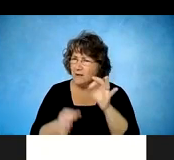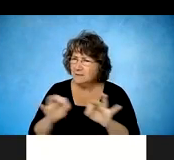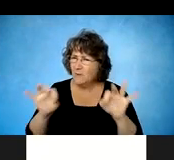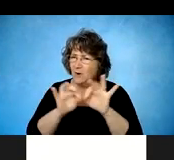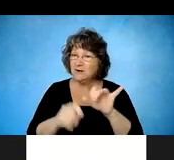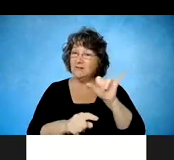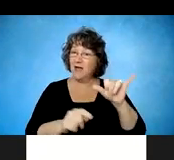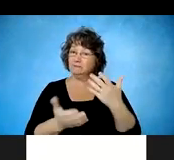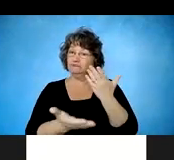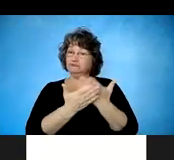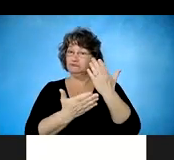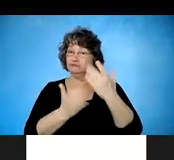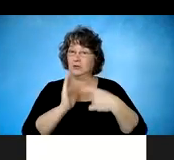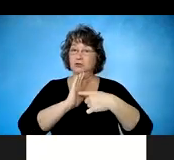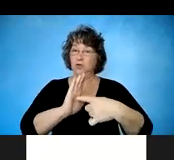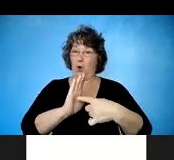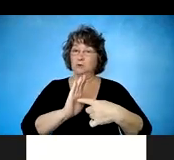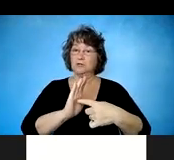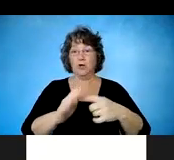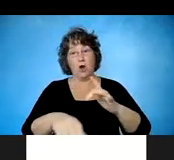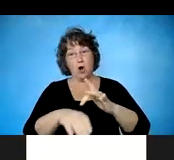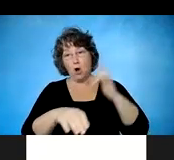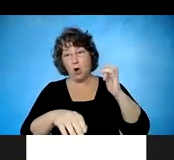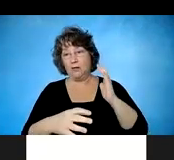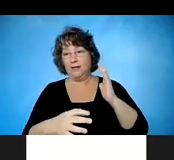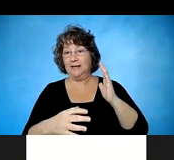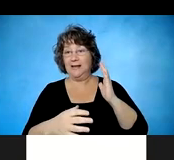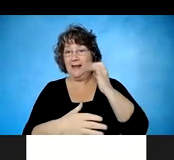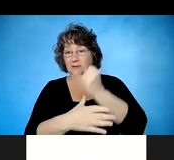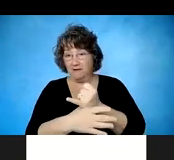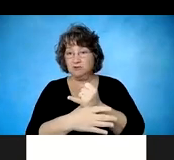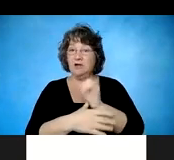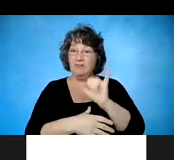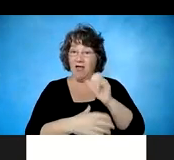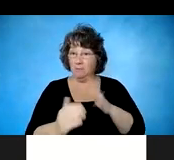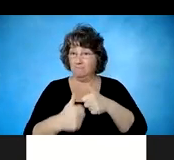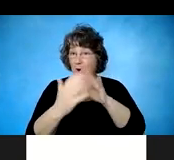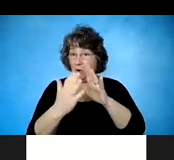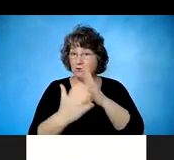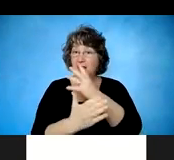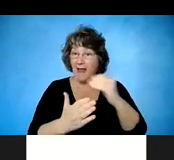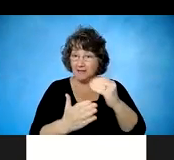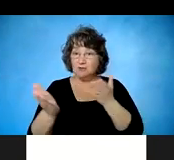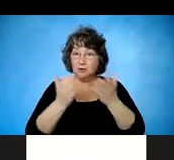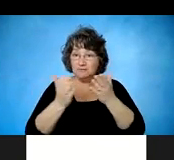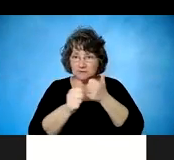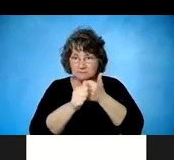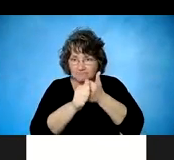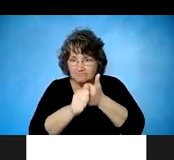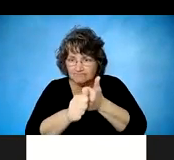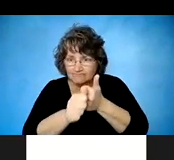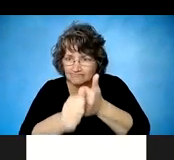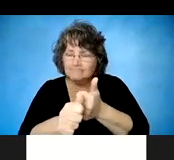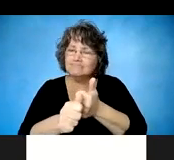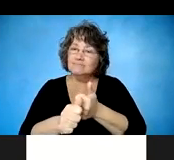intervention approach and the supportive consistent follow along services with collaboration, um, with